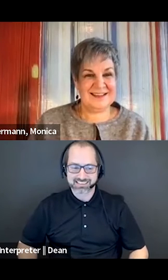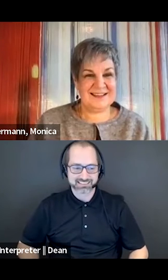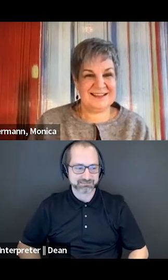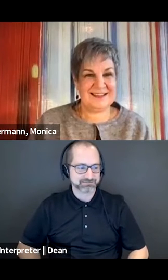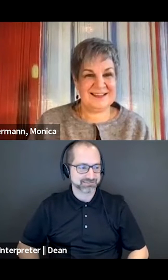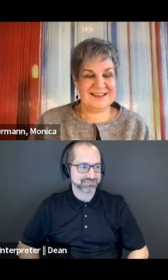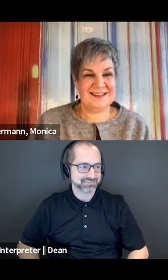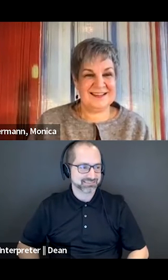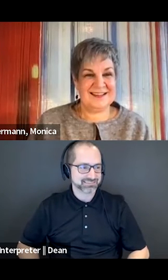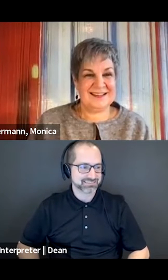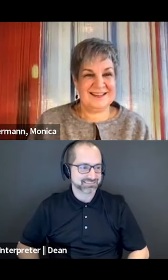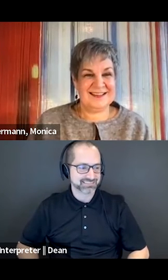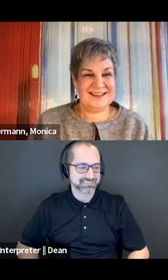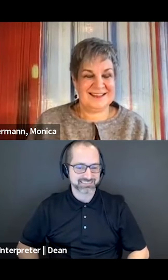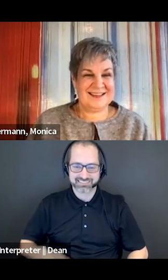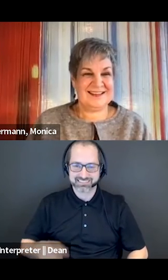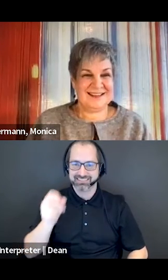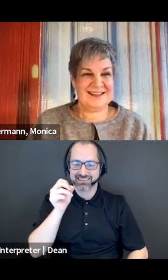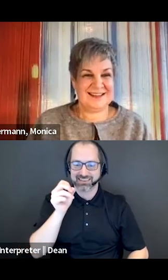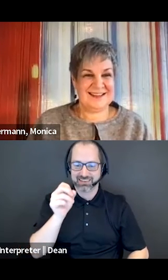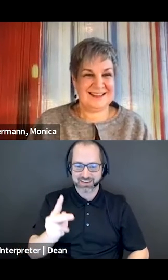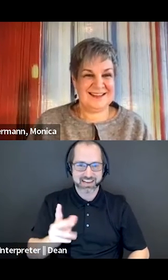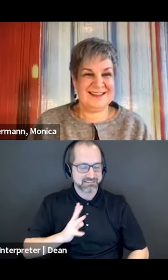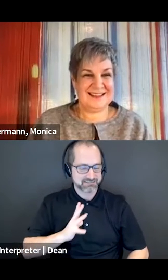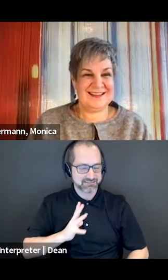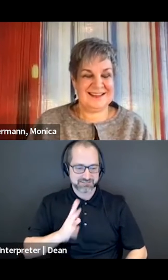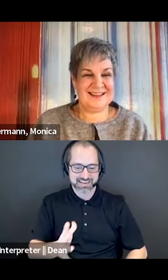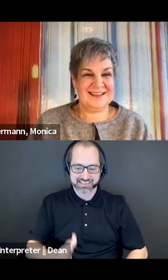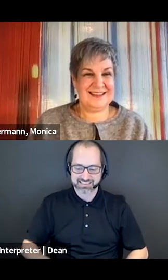Pass. Okay, that's totally fine.